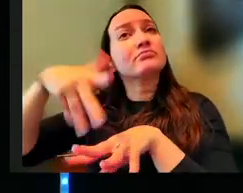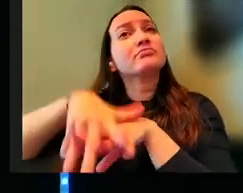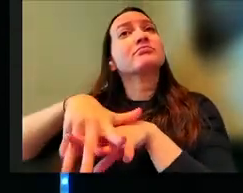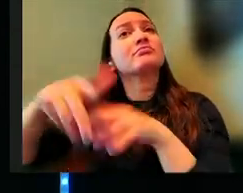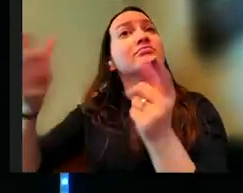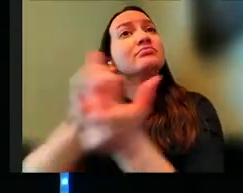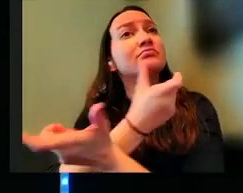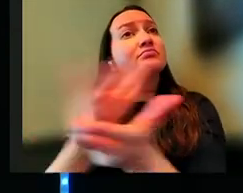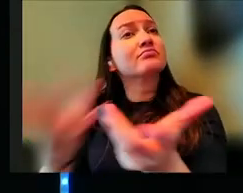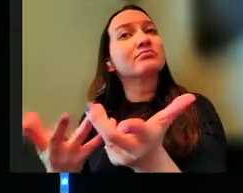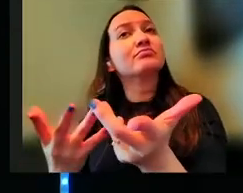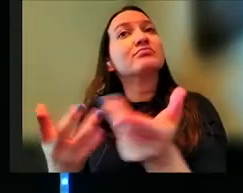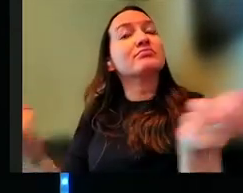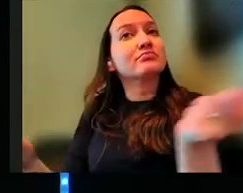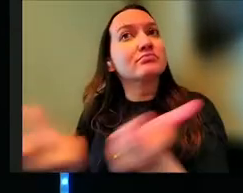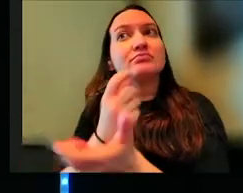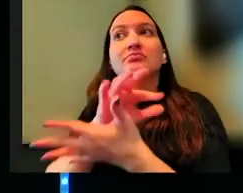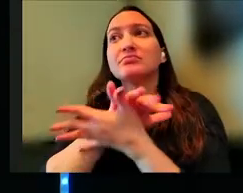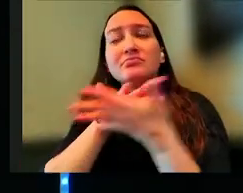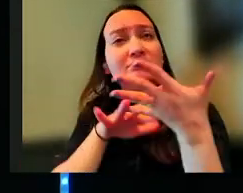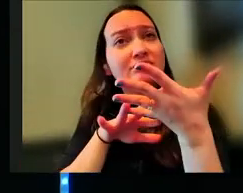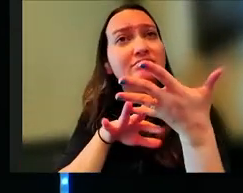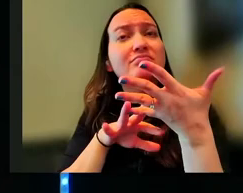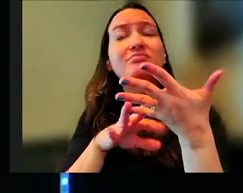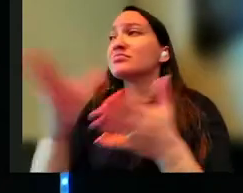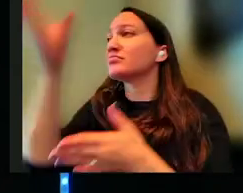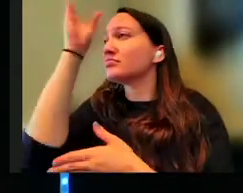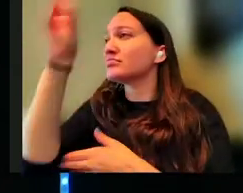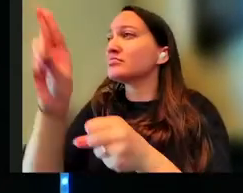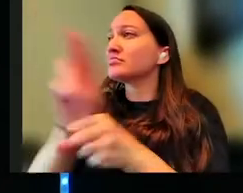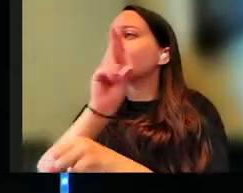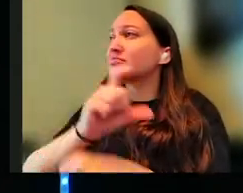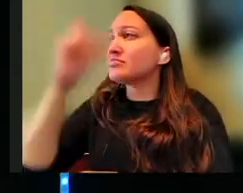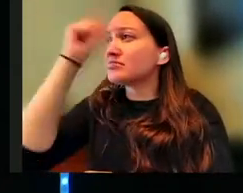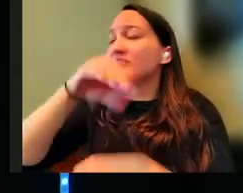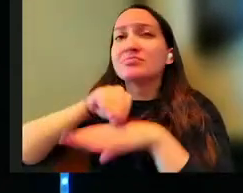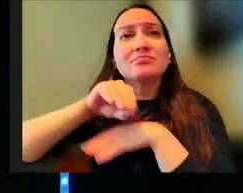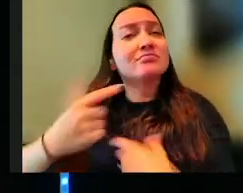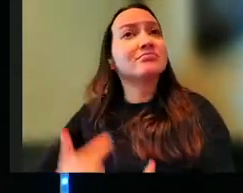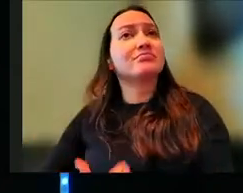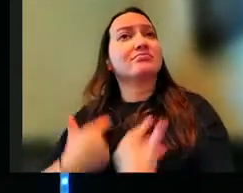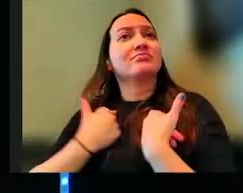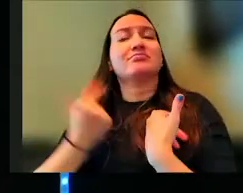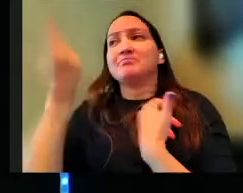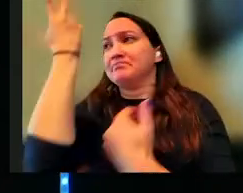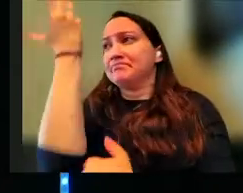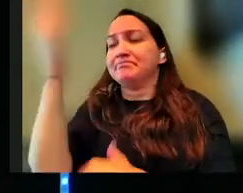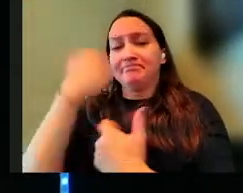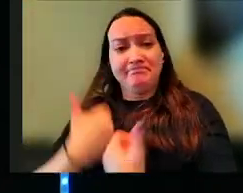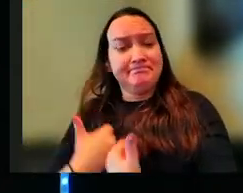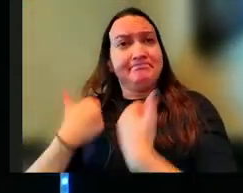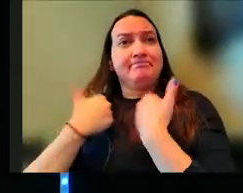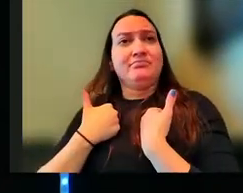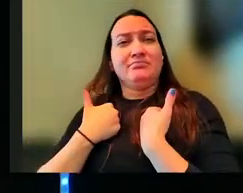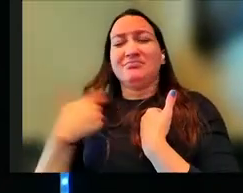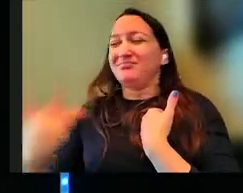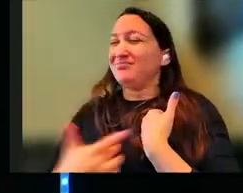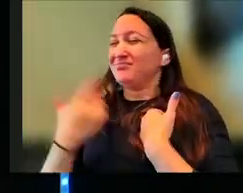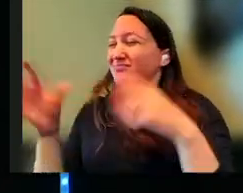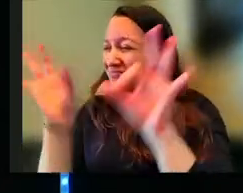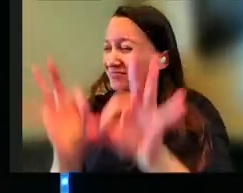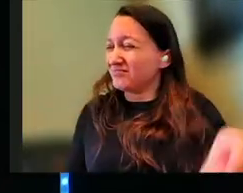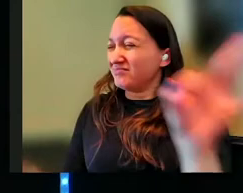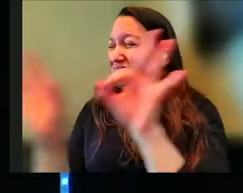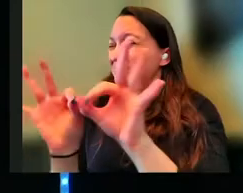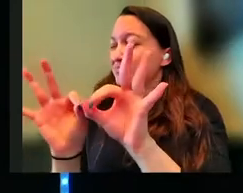Wisdom is in all things. God uses wisdom to bring about life, right? It's a tree of life, like we read. It is so important. And we